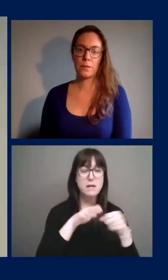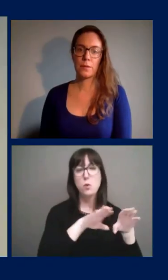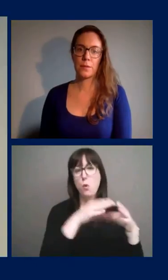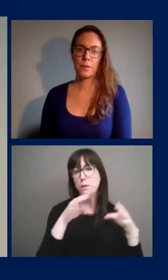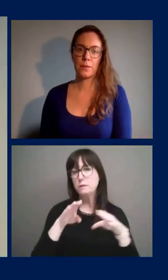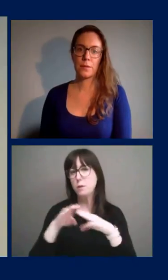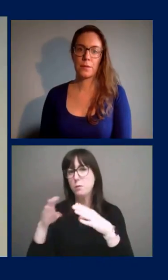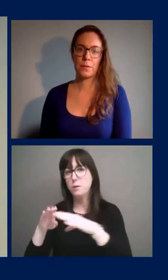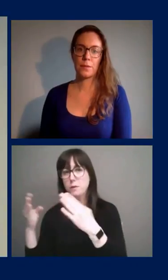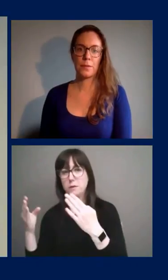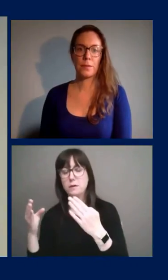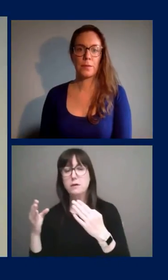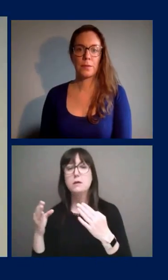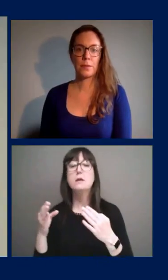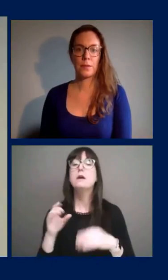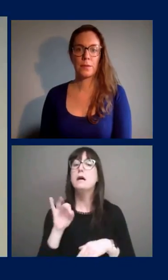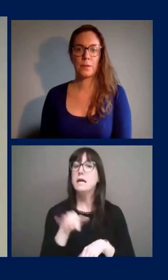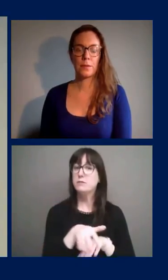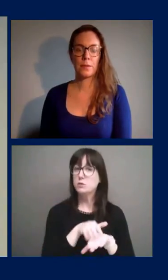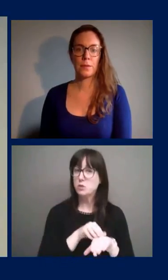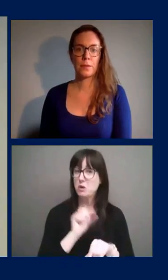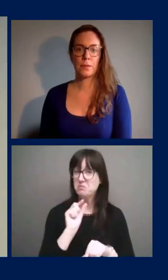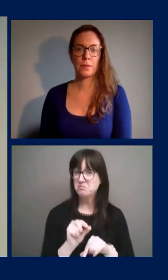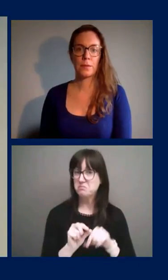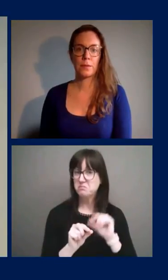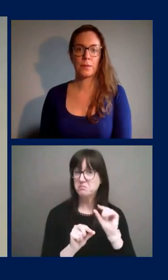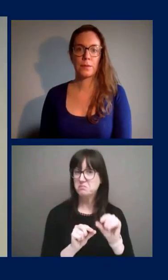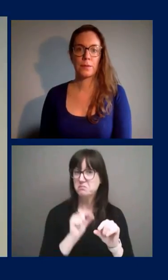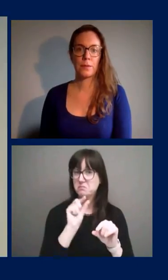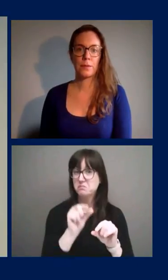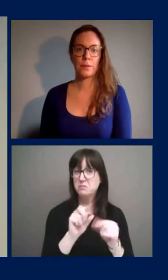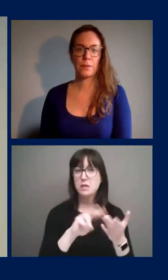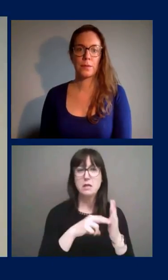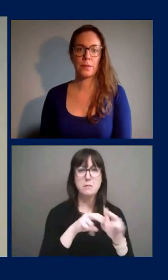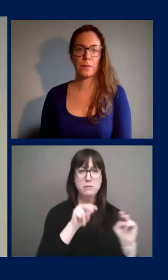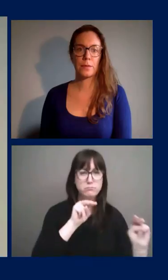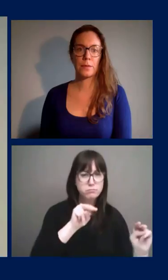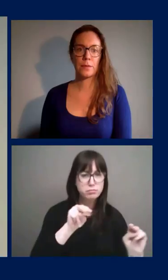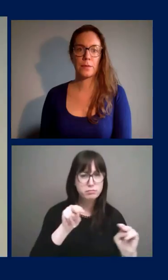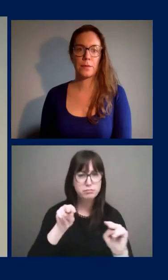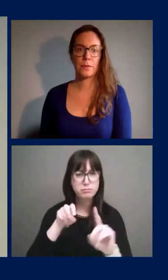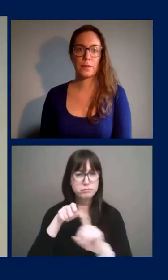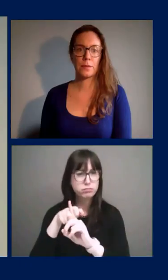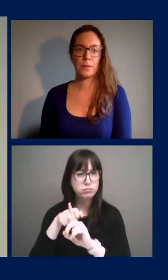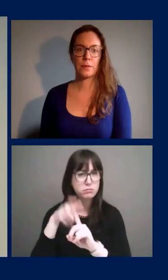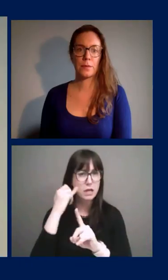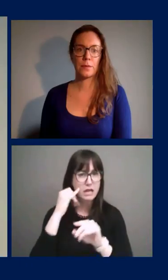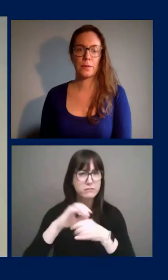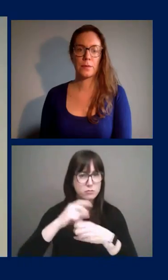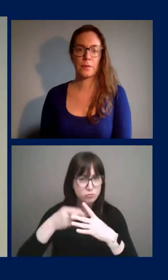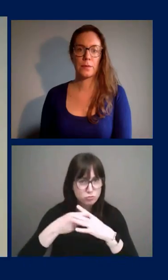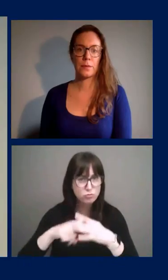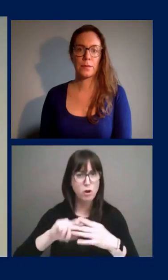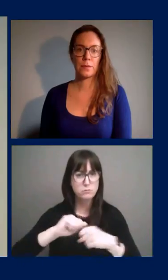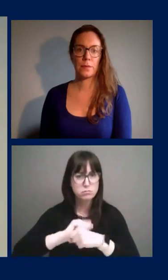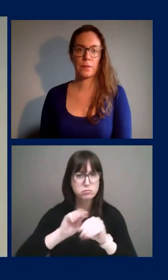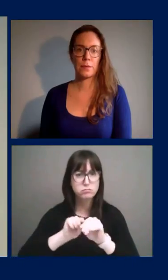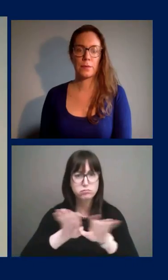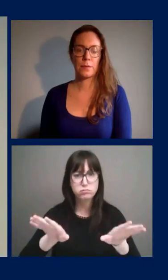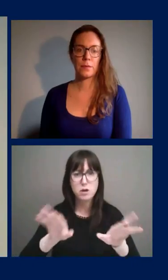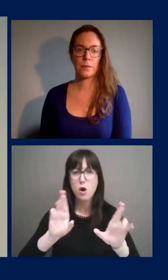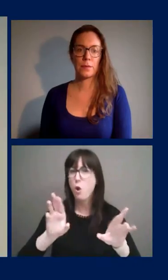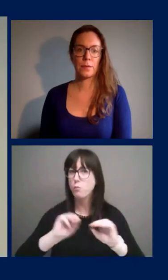be better able to assess and monitor any increases in transmission of the virus within the community and hopefully reduce the impact of any